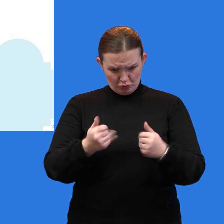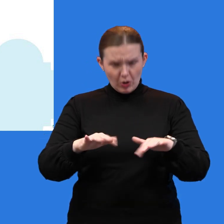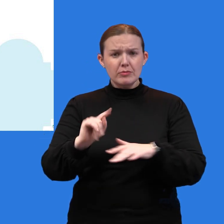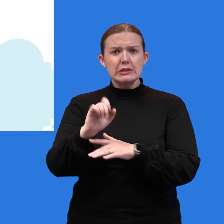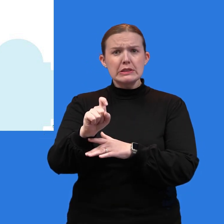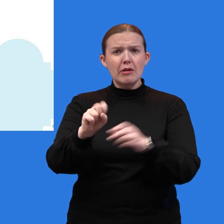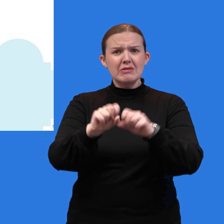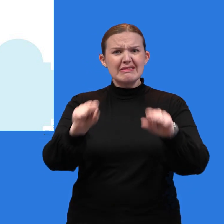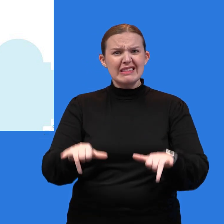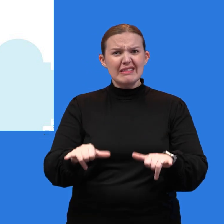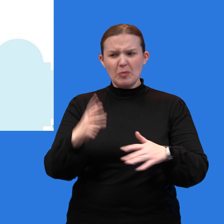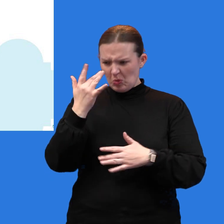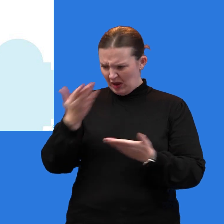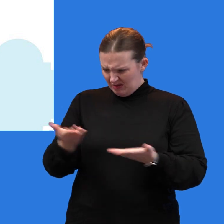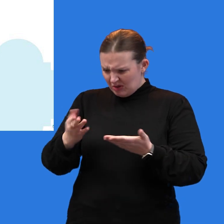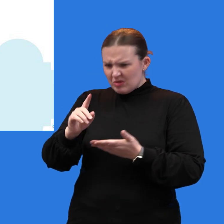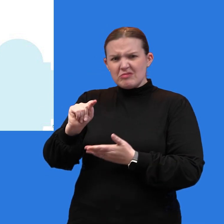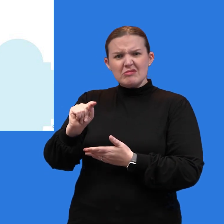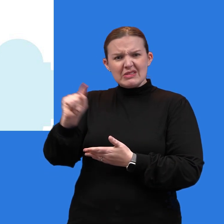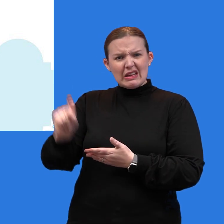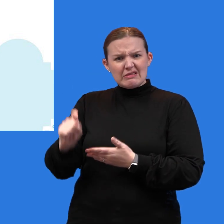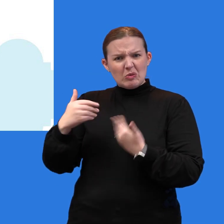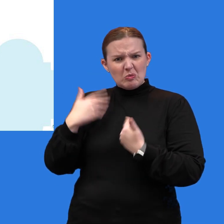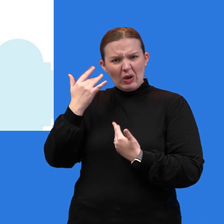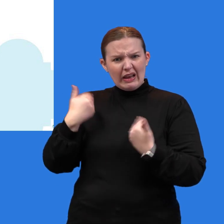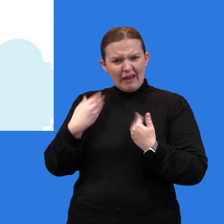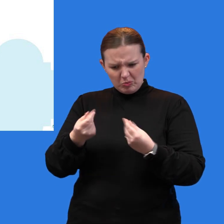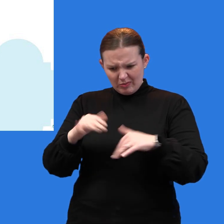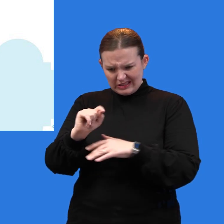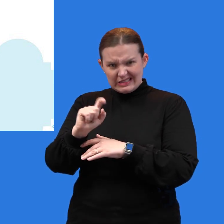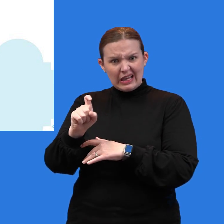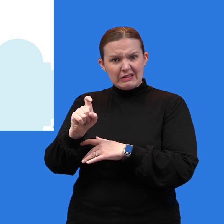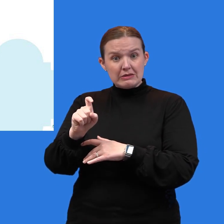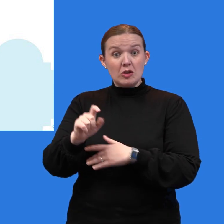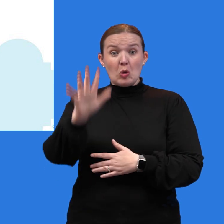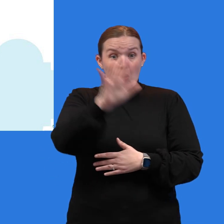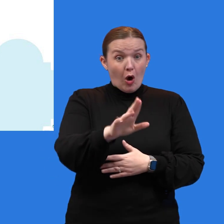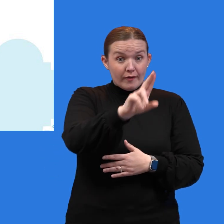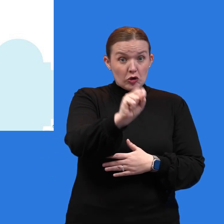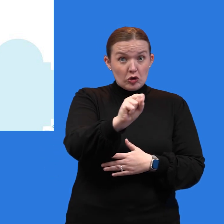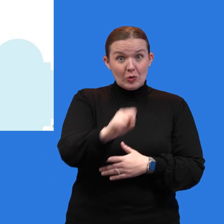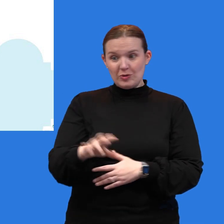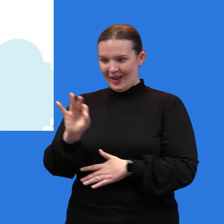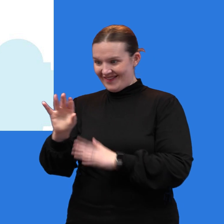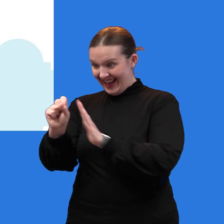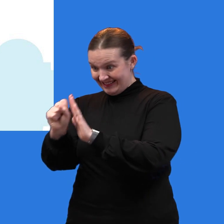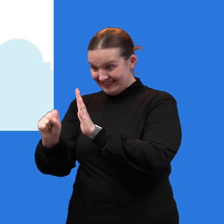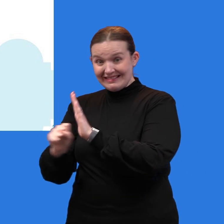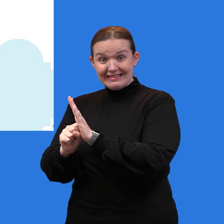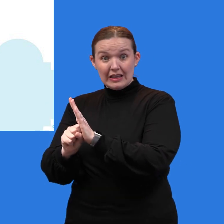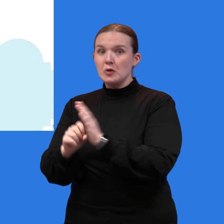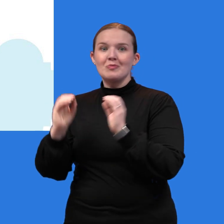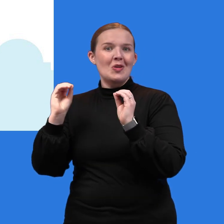Why do we have property taxes in Texas? Well, Texas is one of nine states which do not have